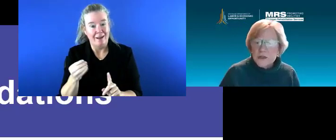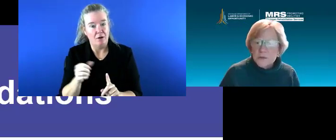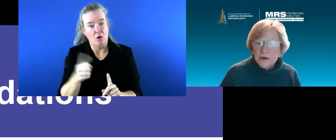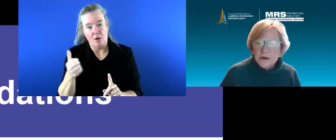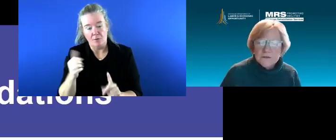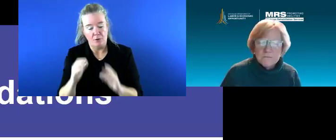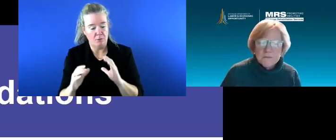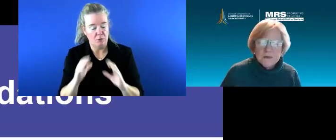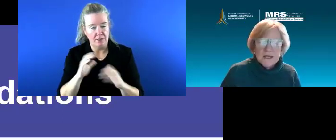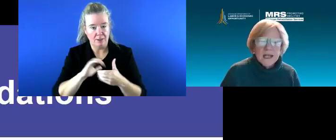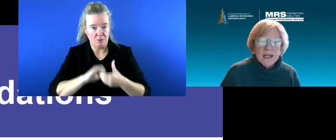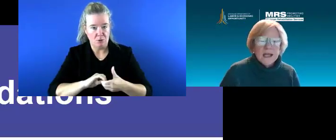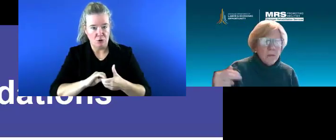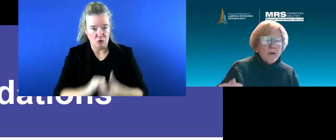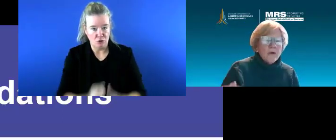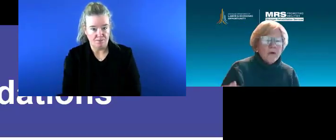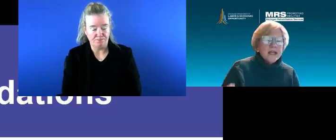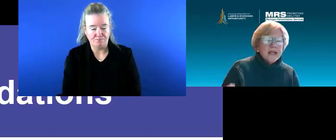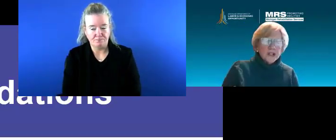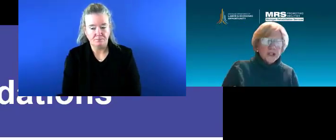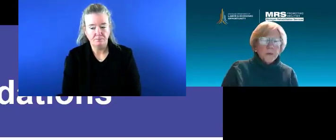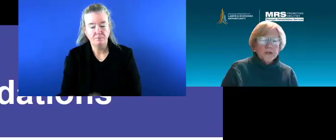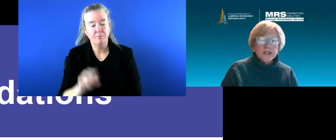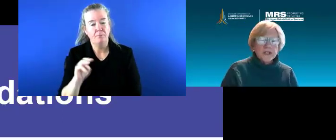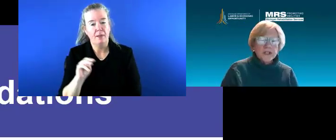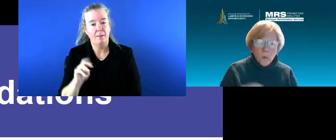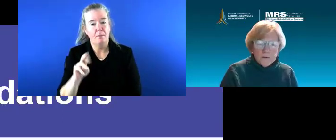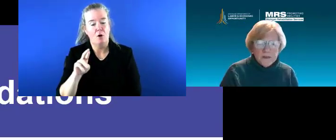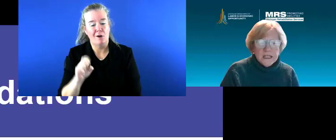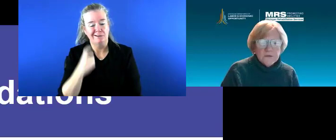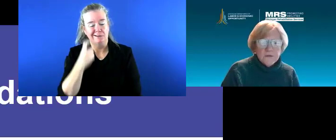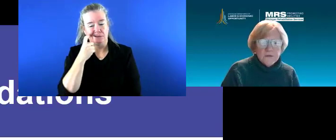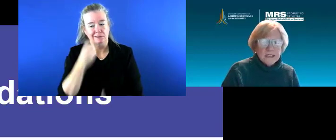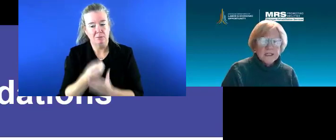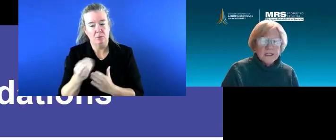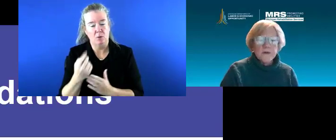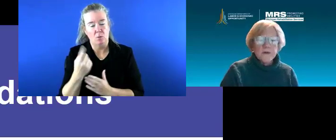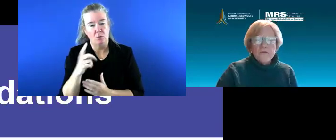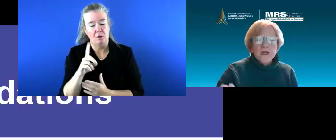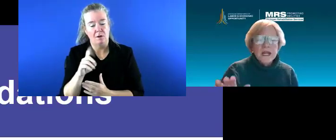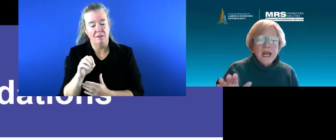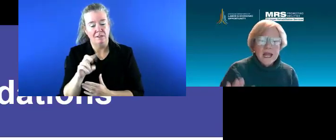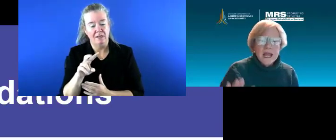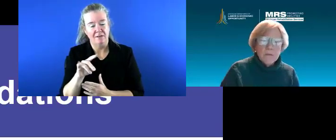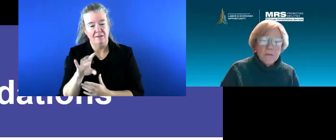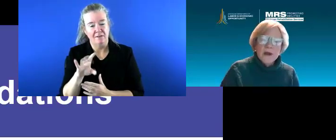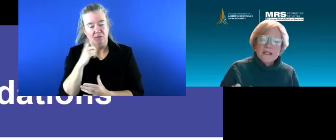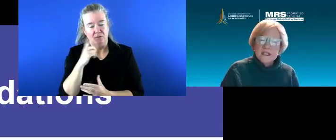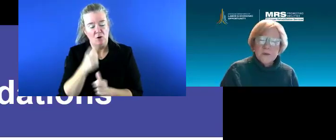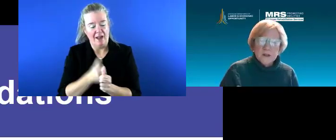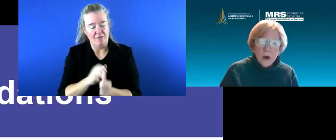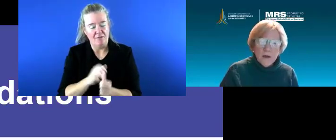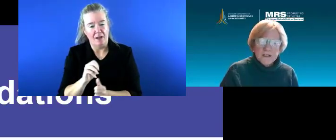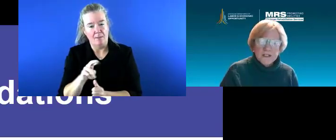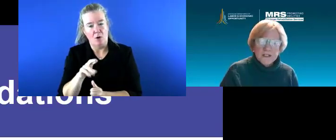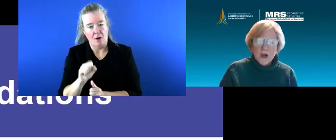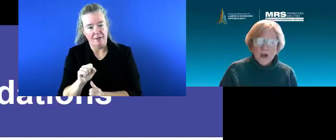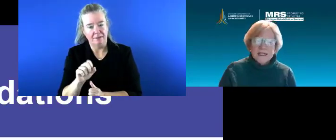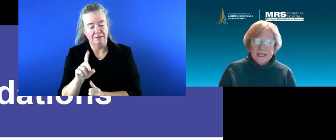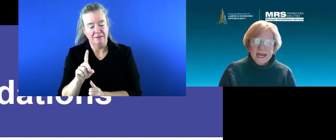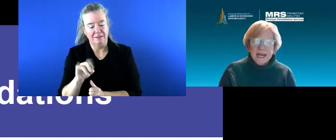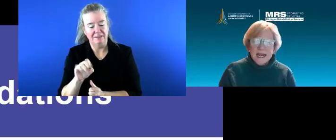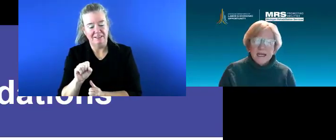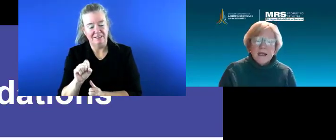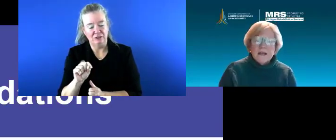communication partners. MRS has just purchased one of these devices for every MRS district office